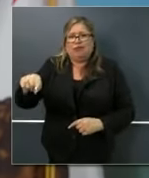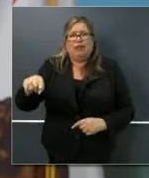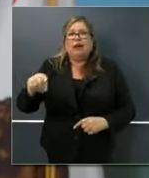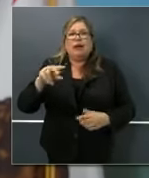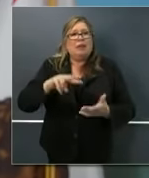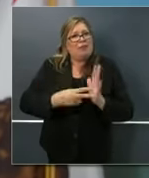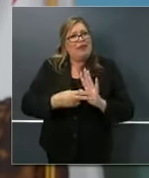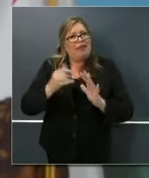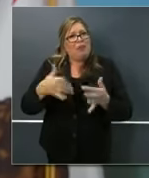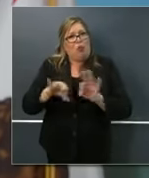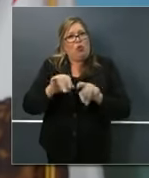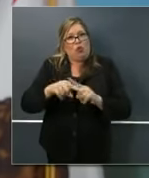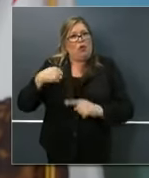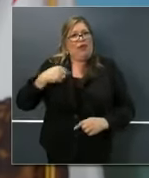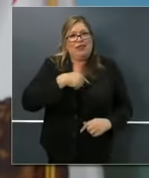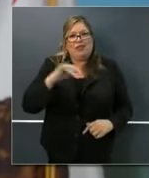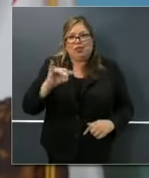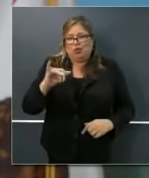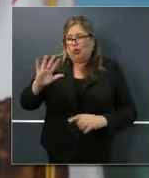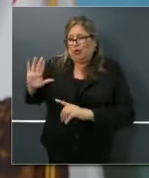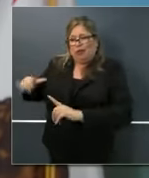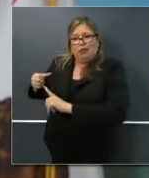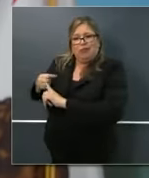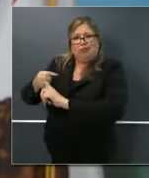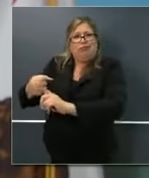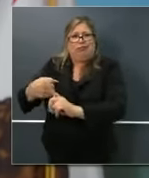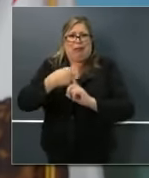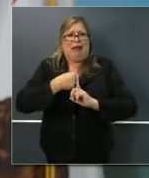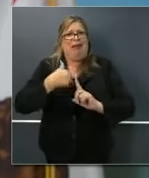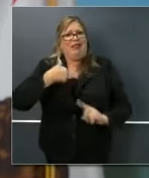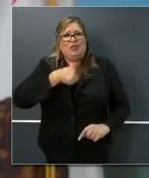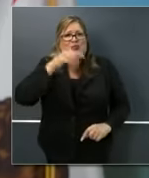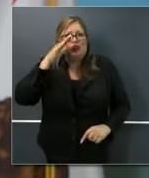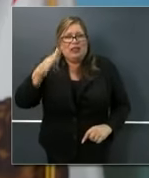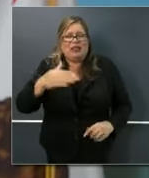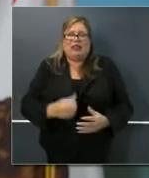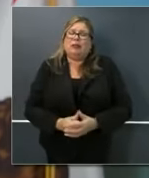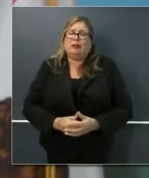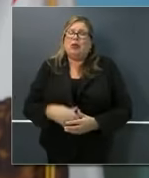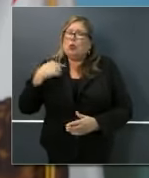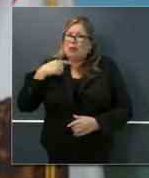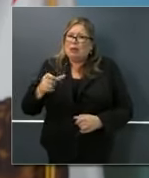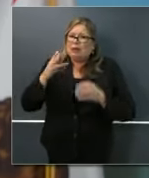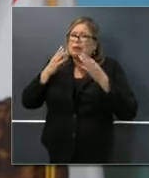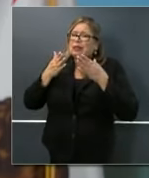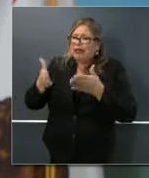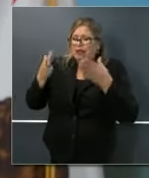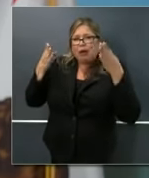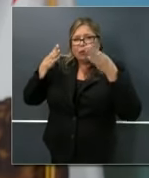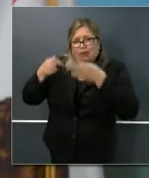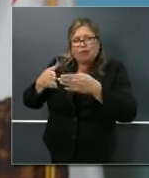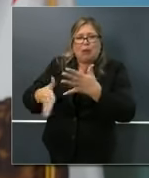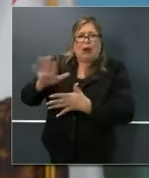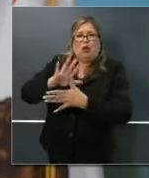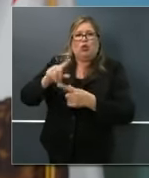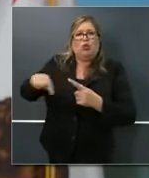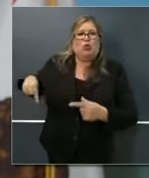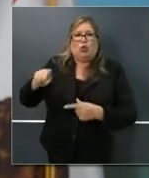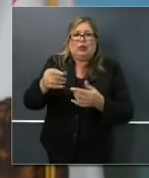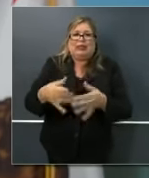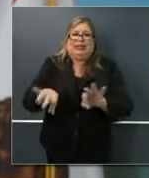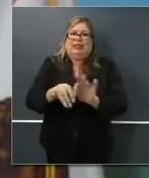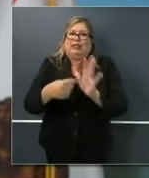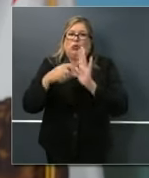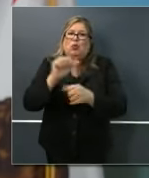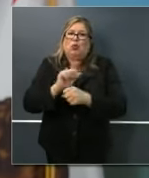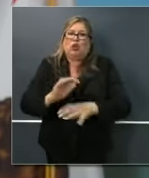interests of these critical and essential workers. Let me thank everybody, as always, for time and attention. Forgive us for being